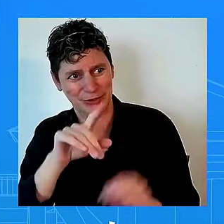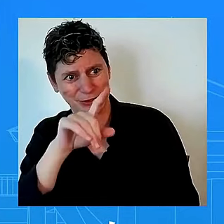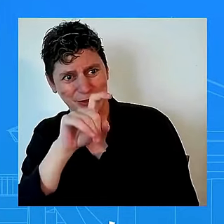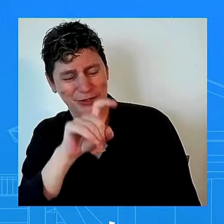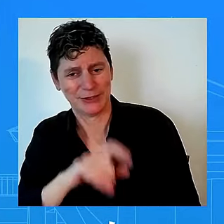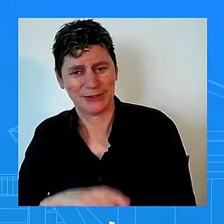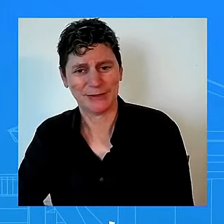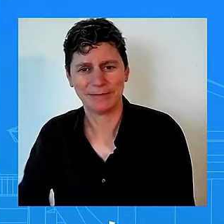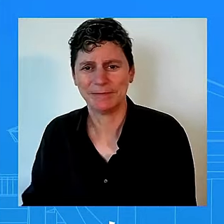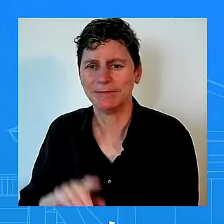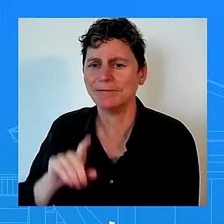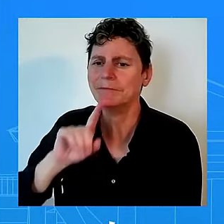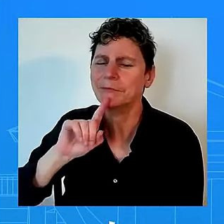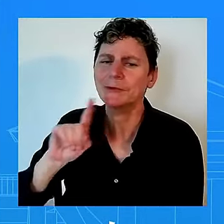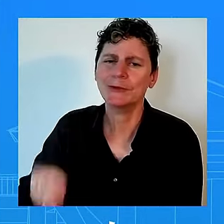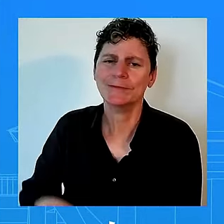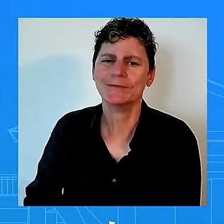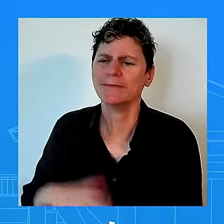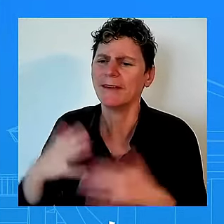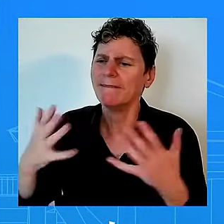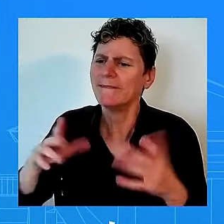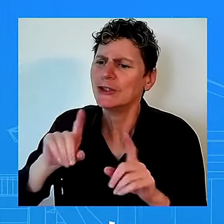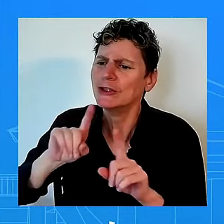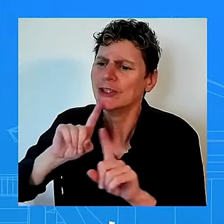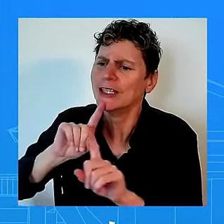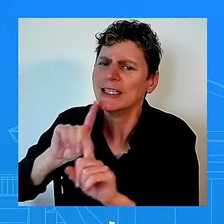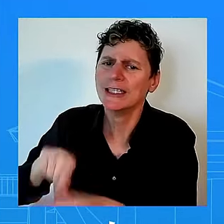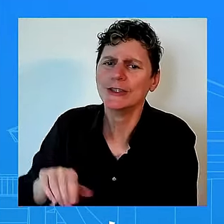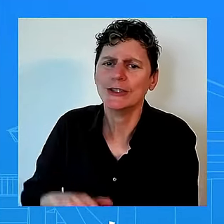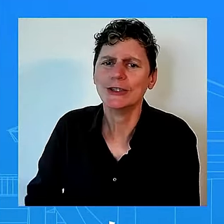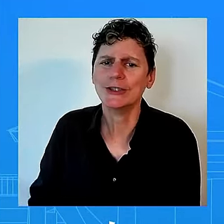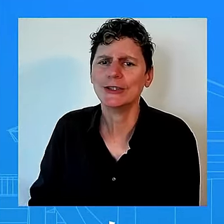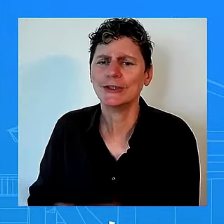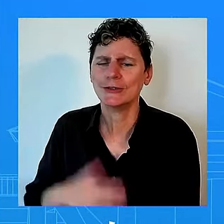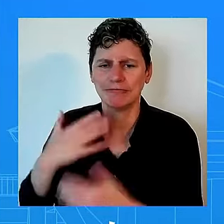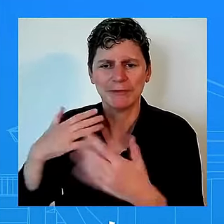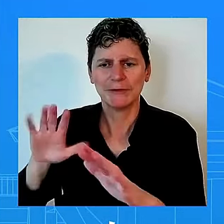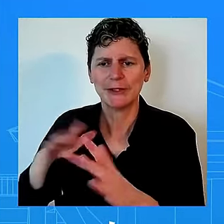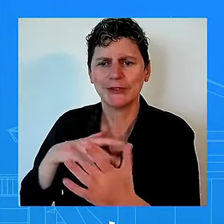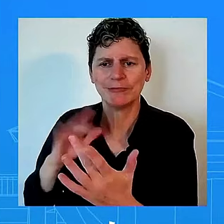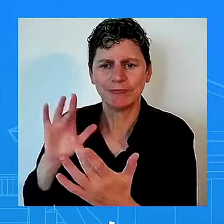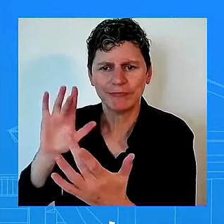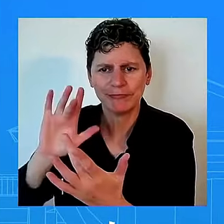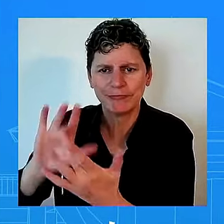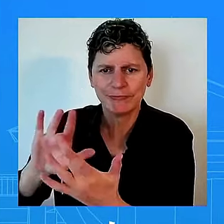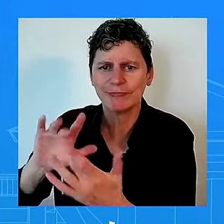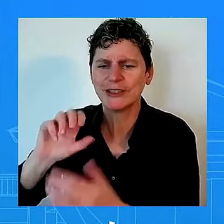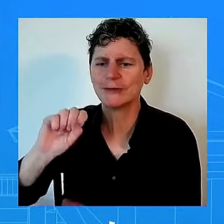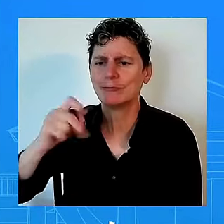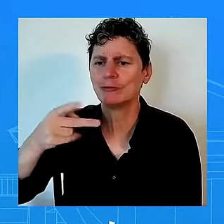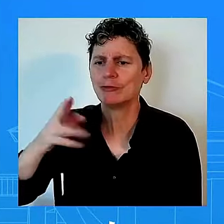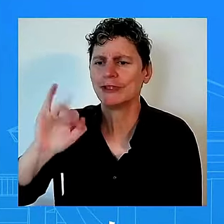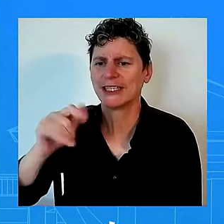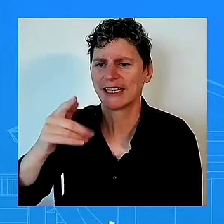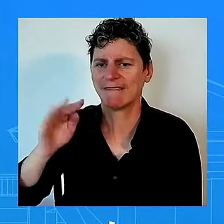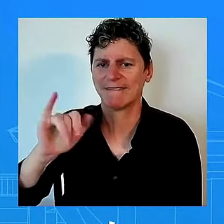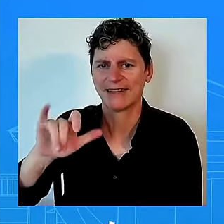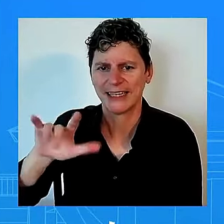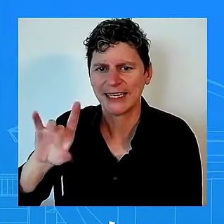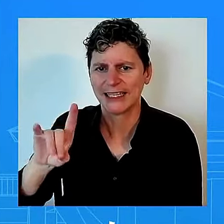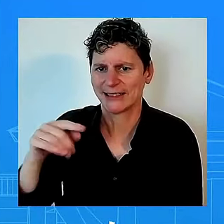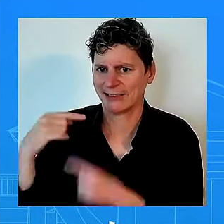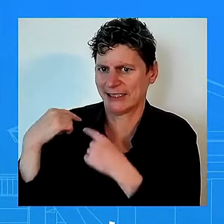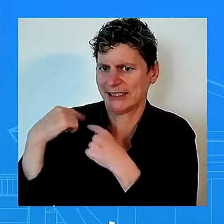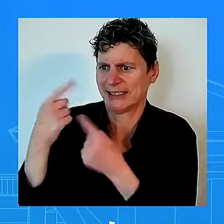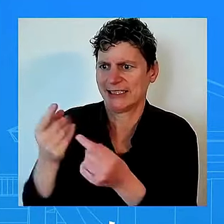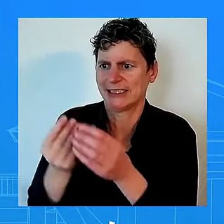been in touch with uh with springfield from uh since the spring we've been in touch with them dhs has and we've been offering assistance